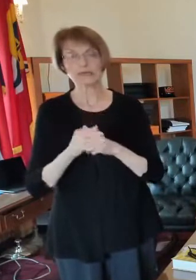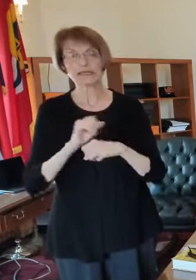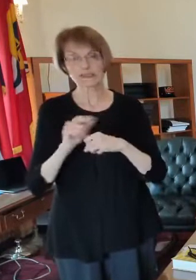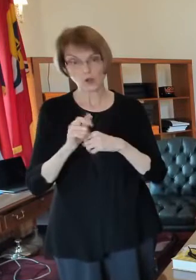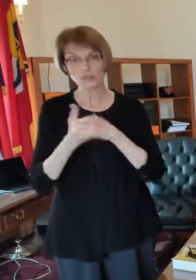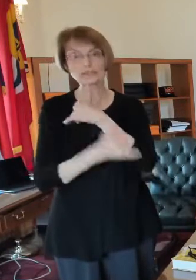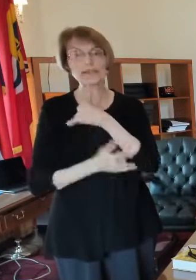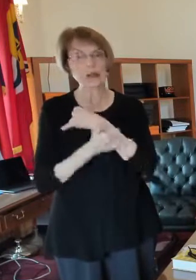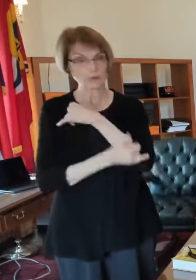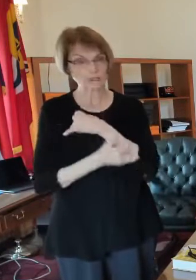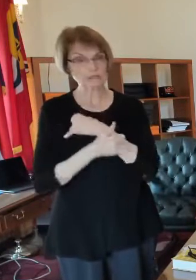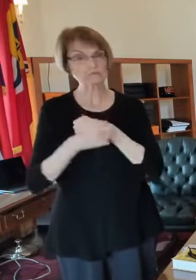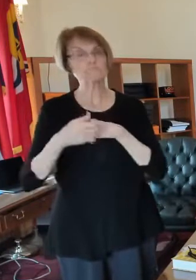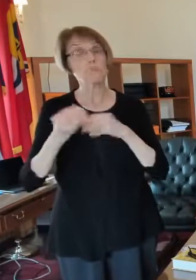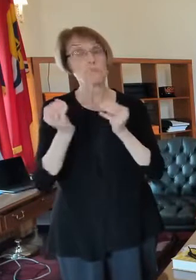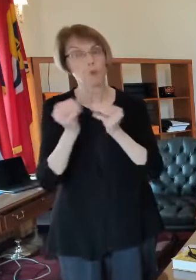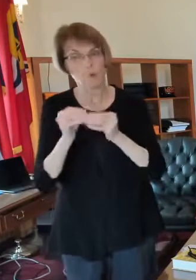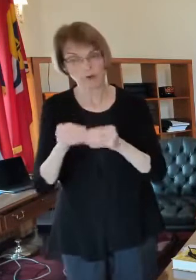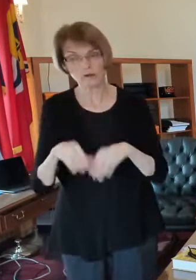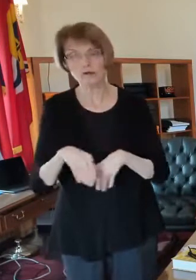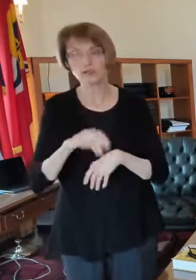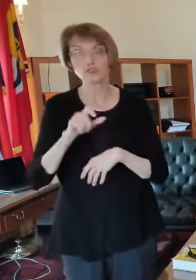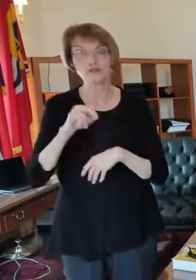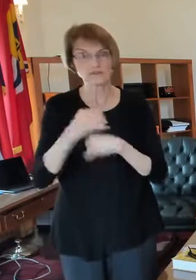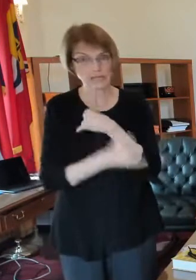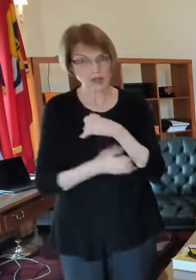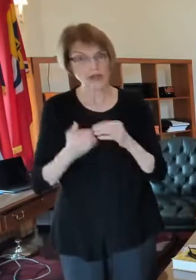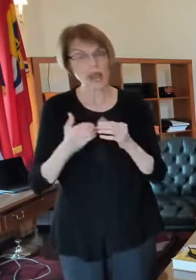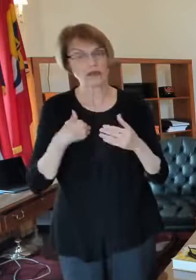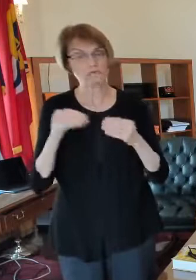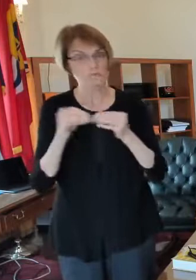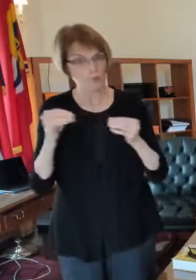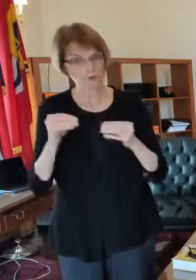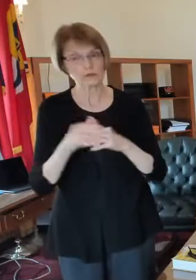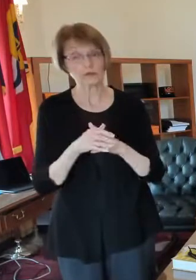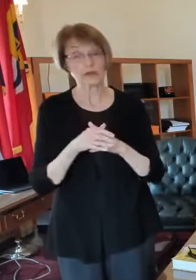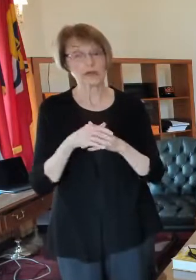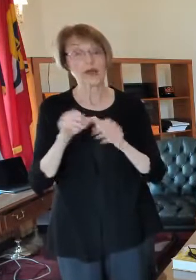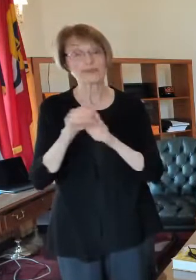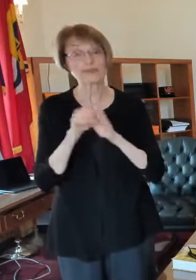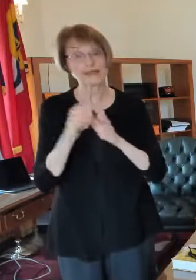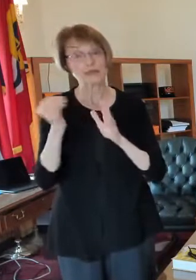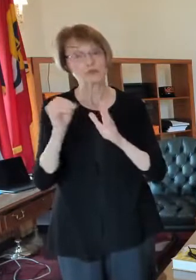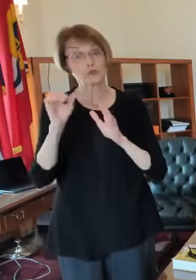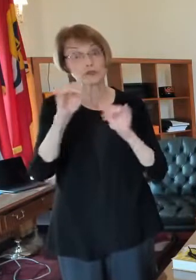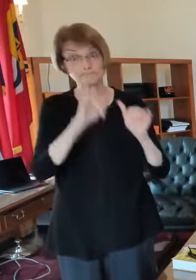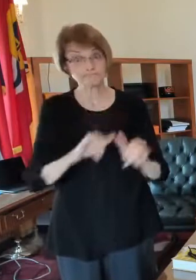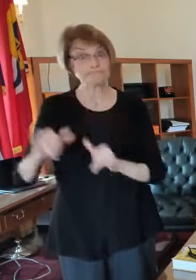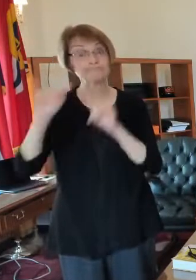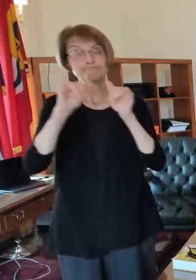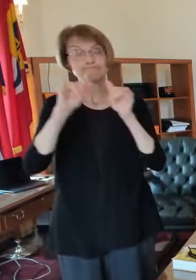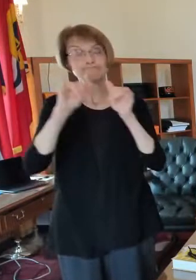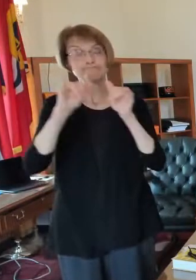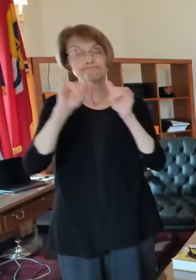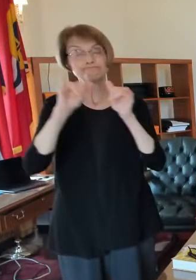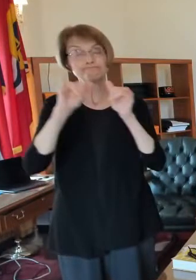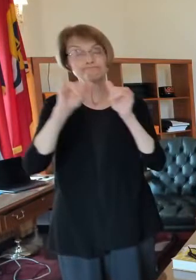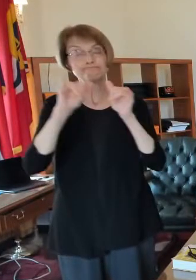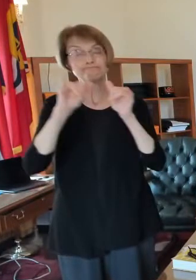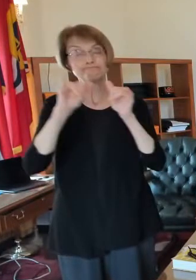Jefferson's higher and when you look at the state of Missouri the state of Missouri is running about eight new